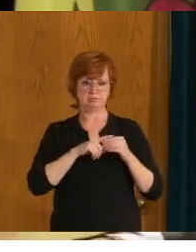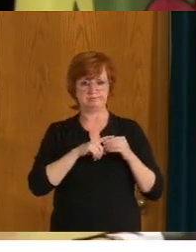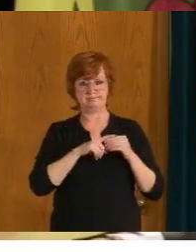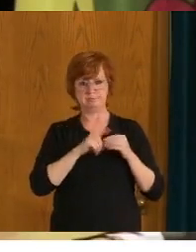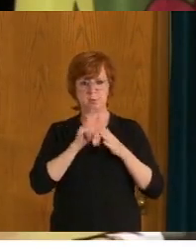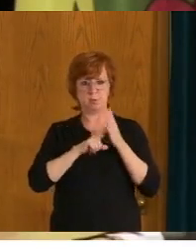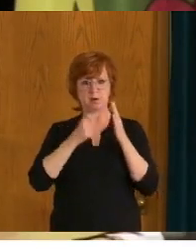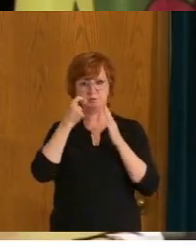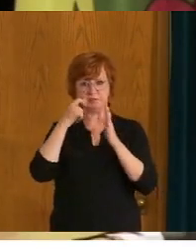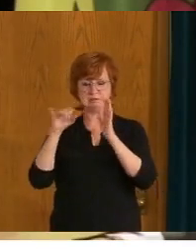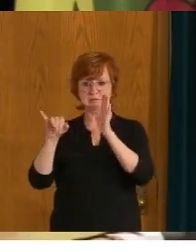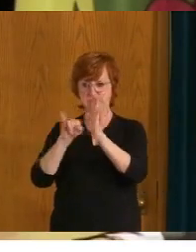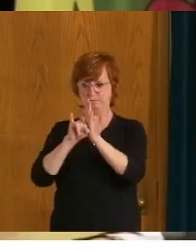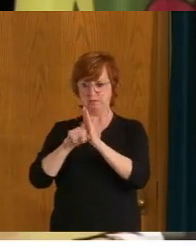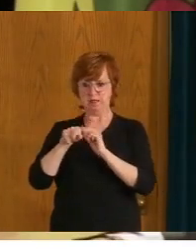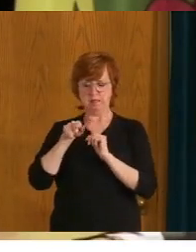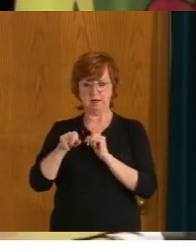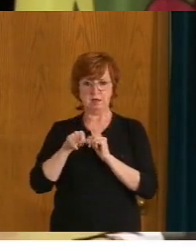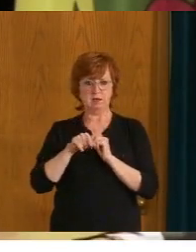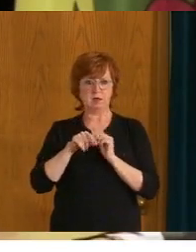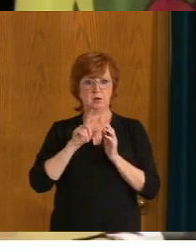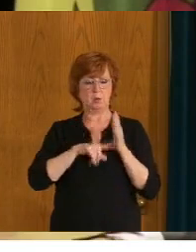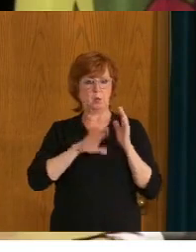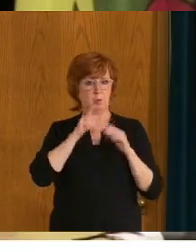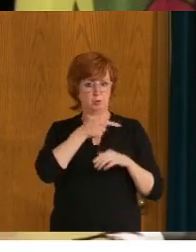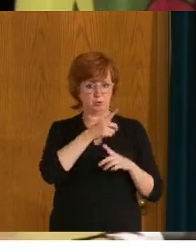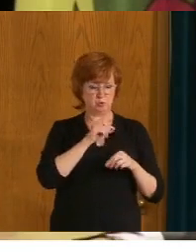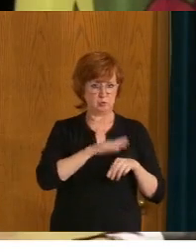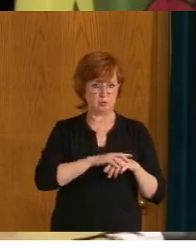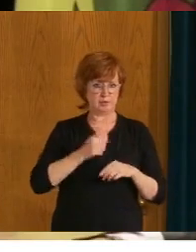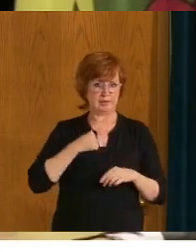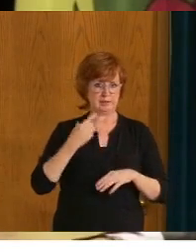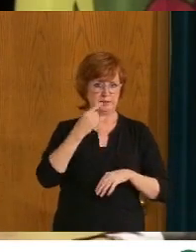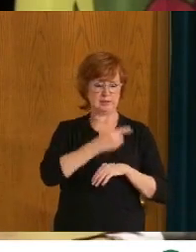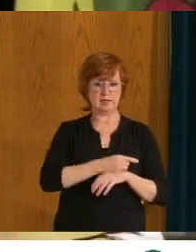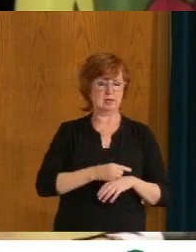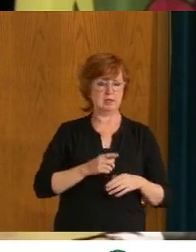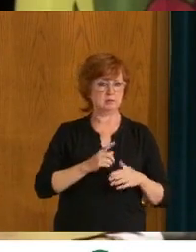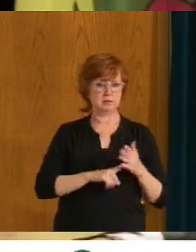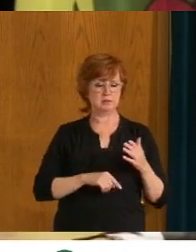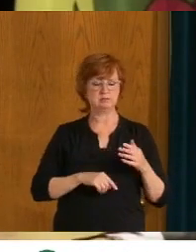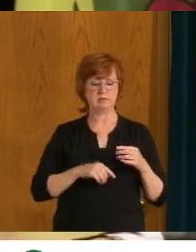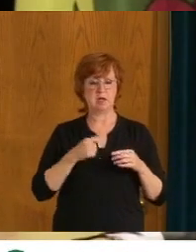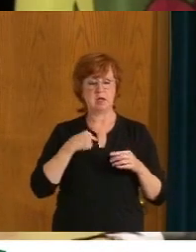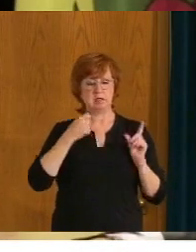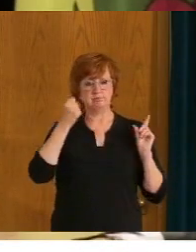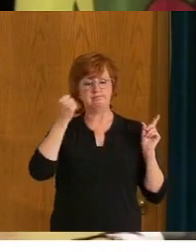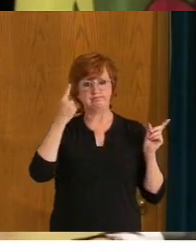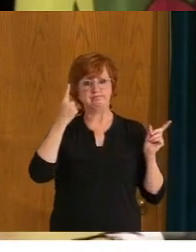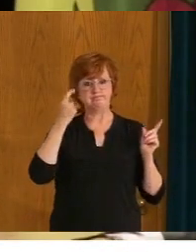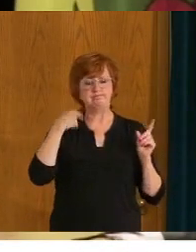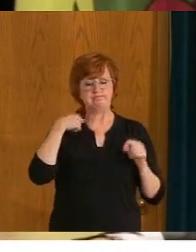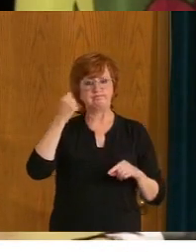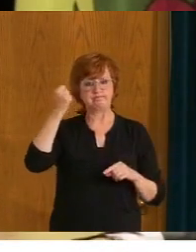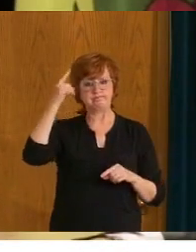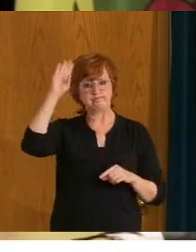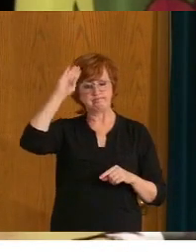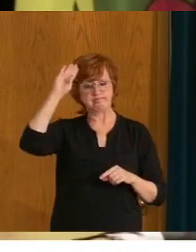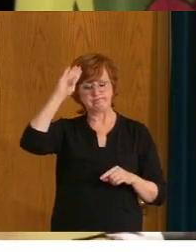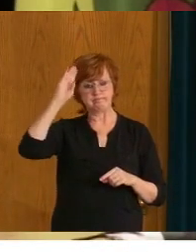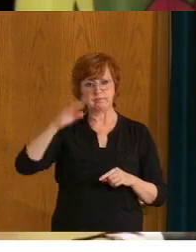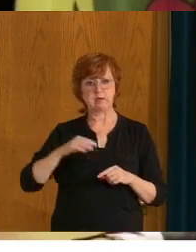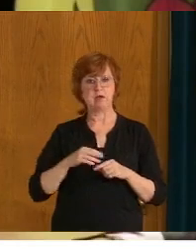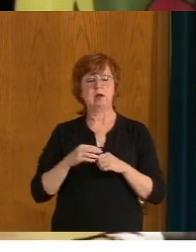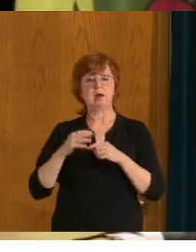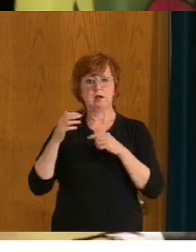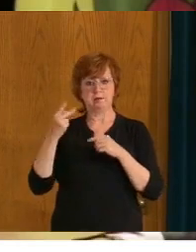findings, and what you yourself will be doing. Yeah. Yeah, no, uh, you know what, uh, I, know there's a number of, uh, communities that have, uh, chosen to